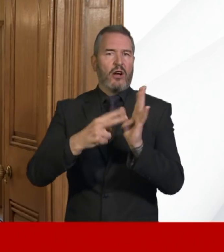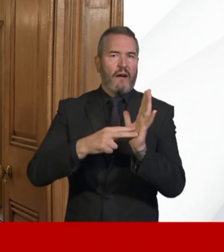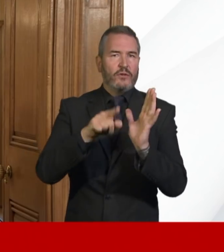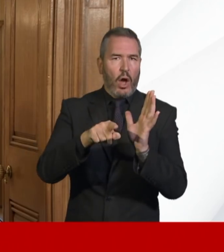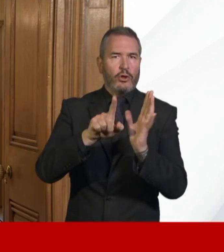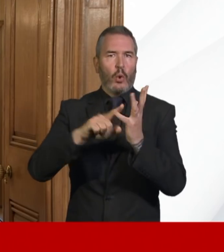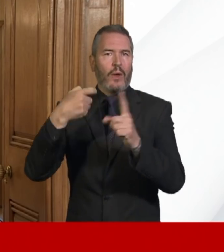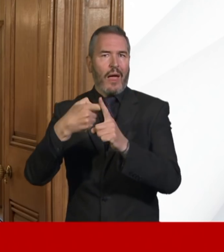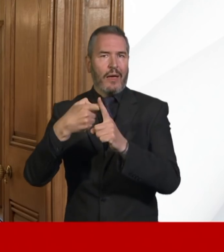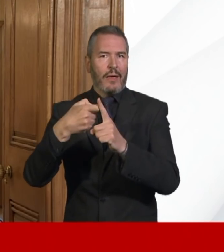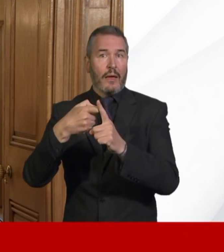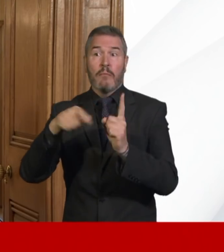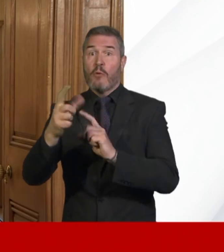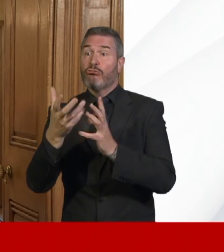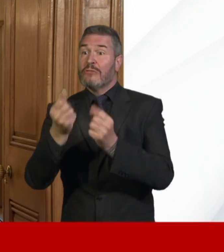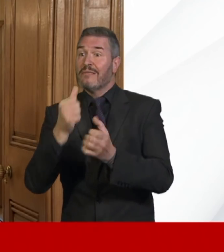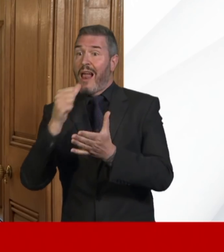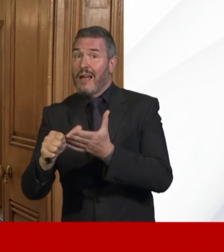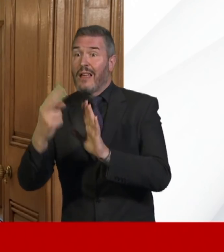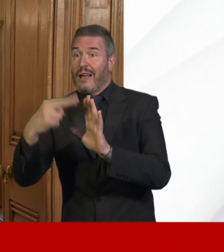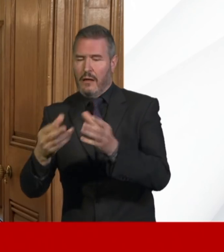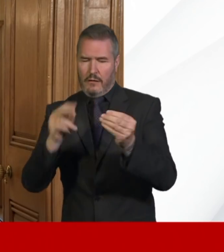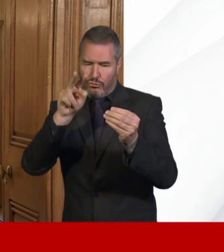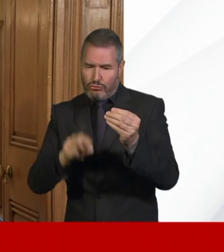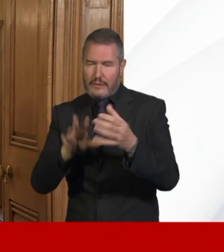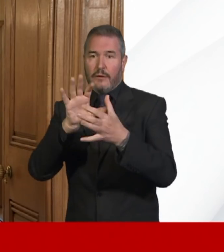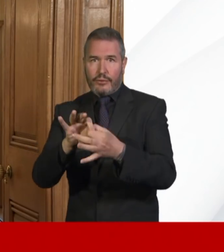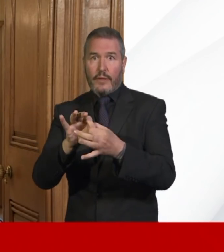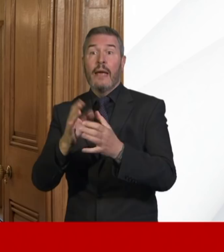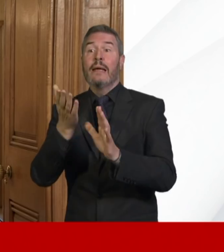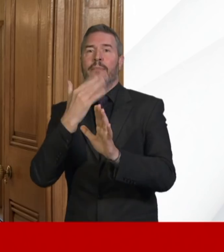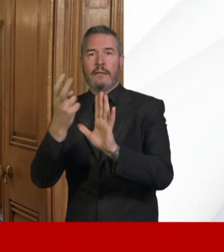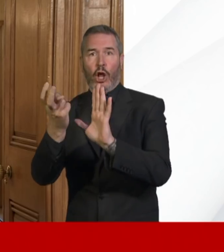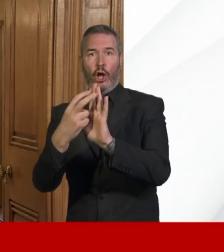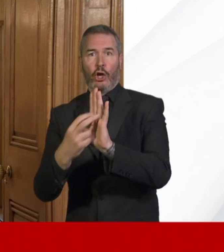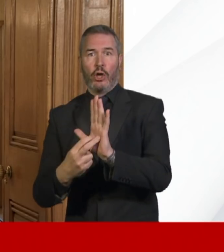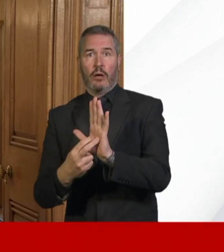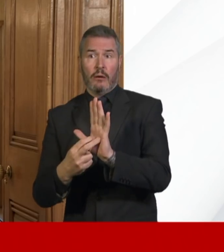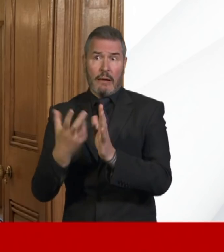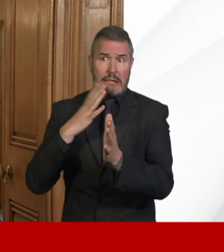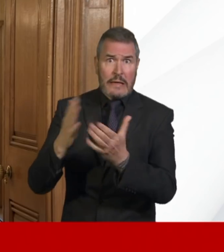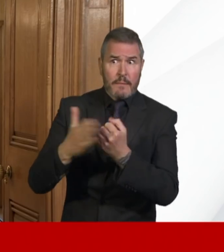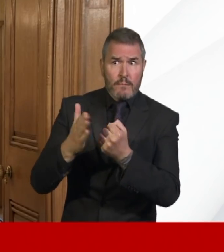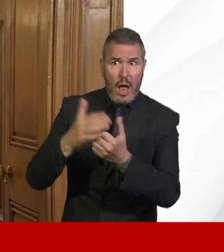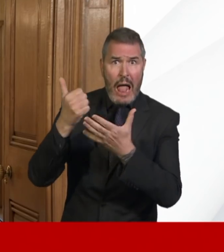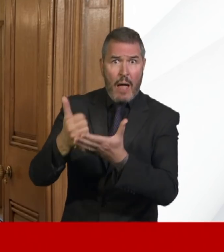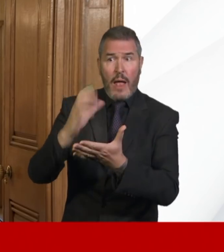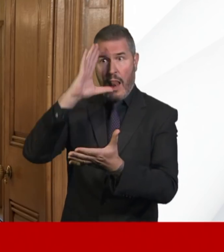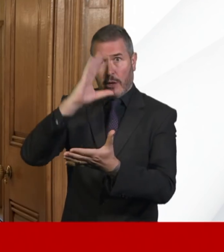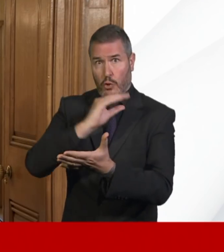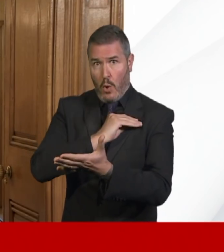which those in receipt of the letter should go to, to let us know whether or not they need further assistance